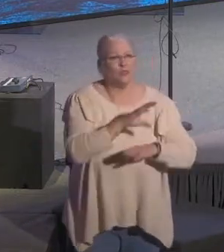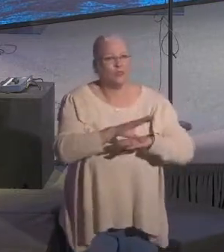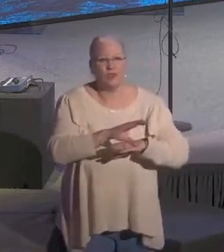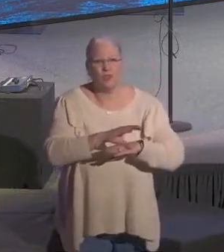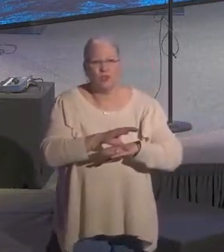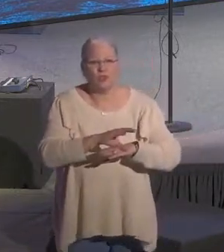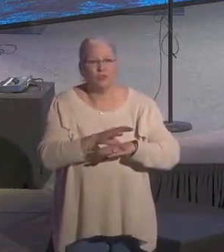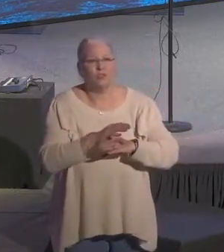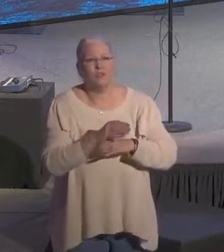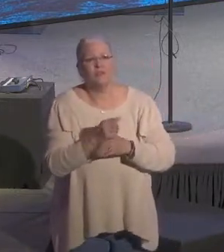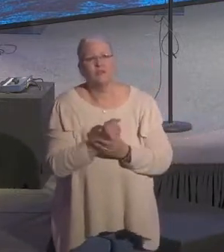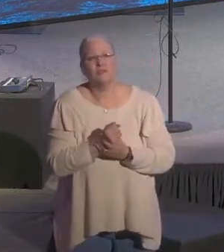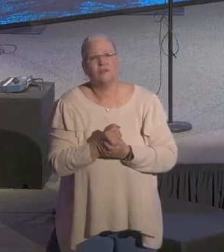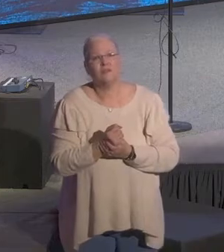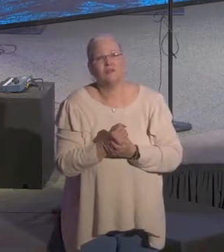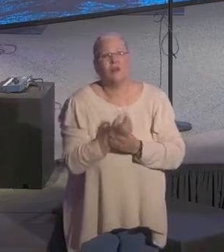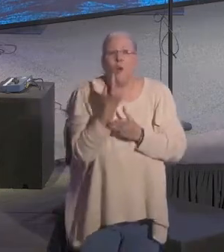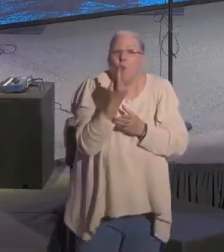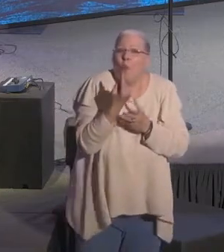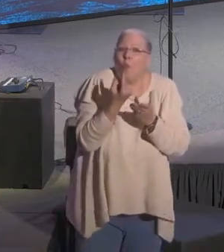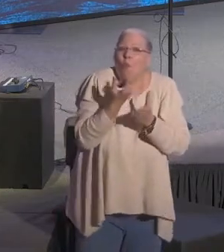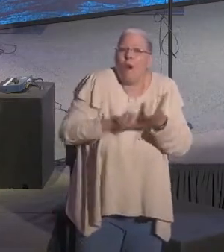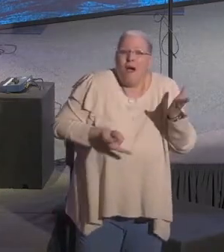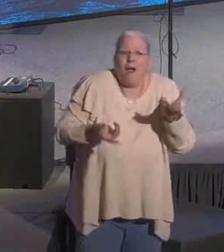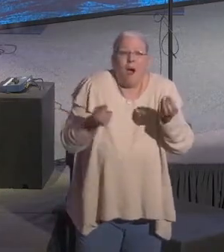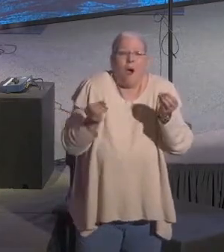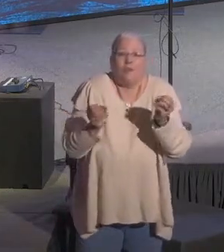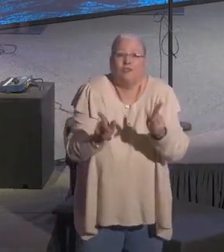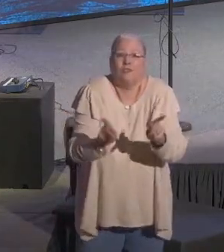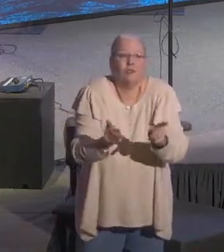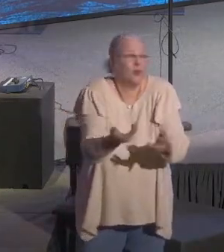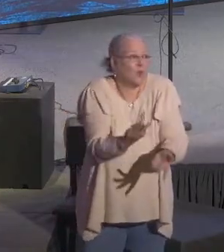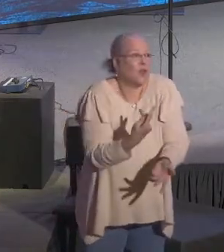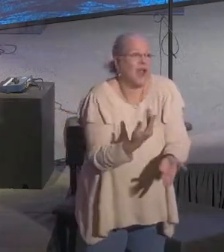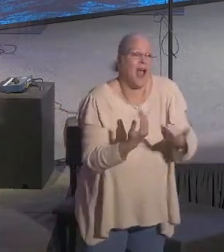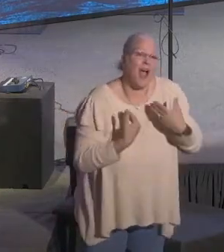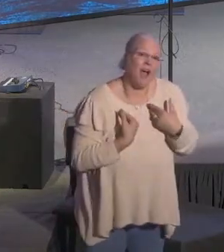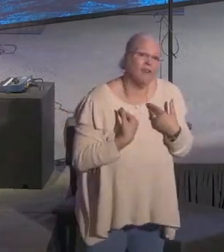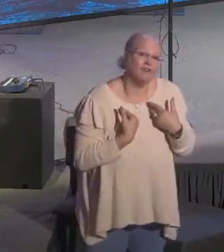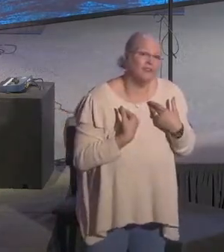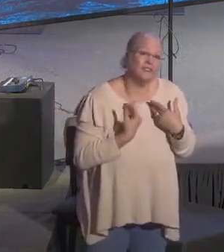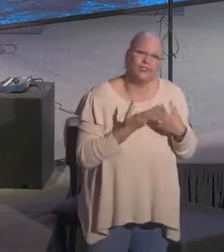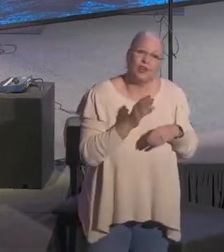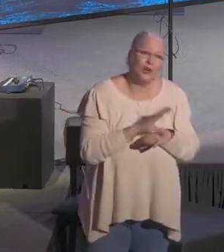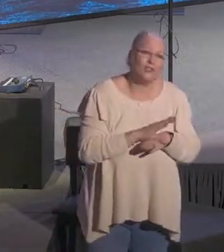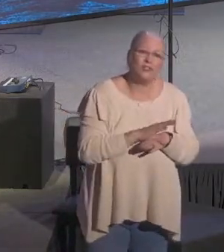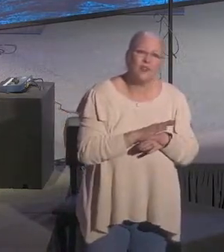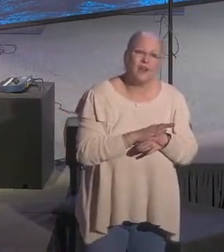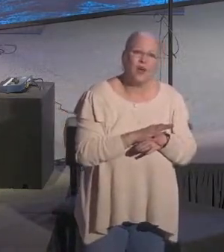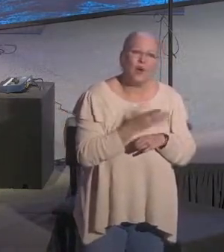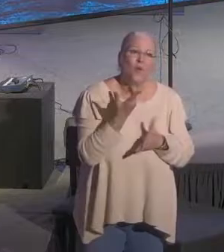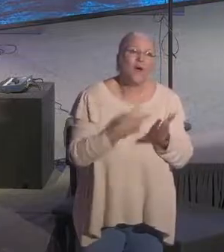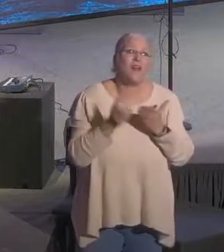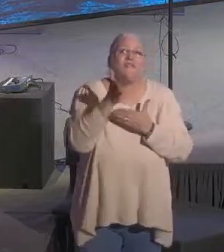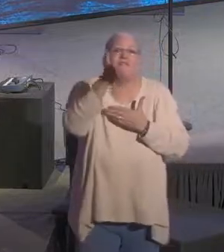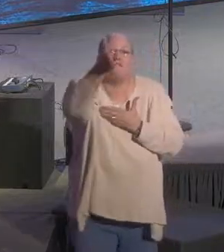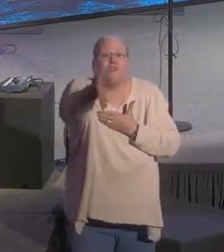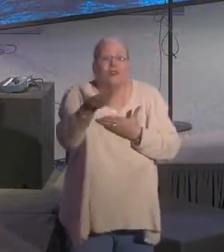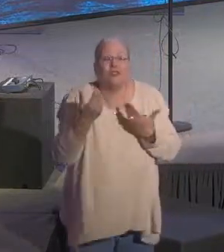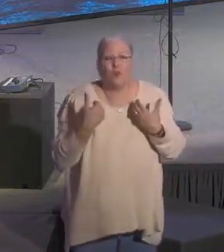Christ, his message, his word, the message of the cross, the message of the resurrection.